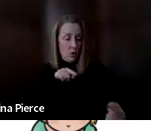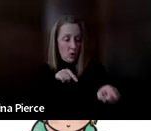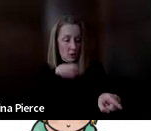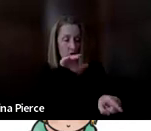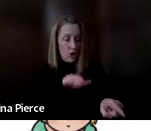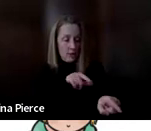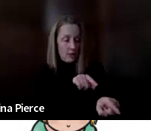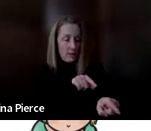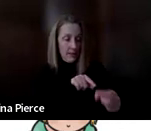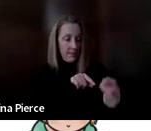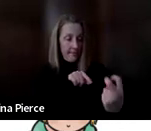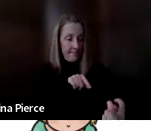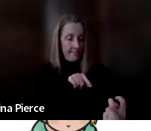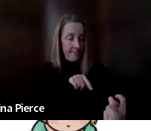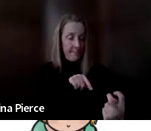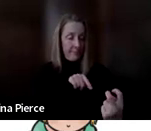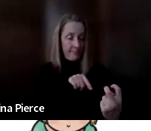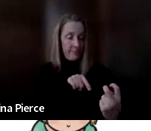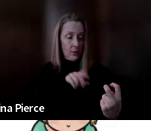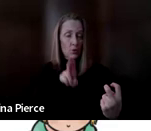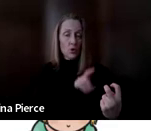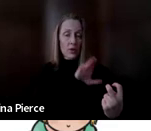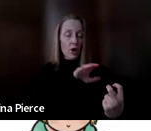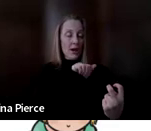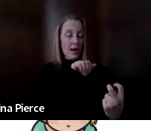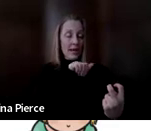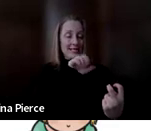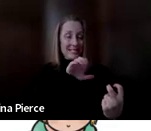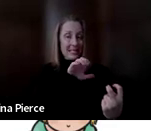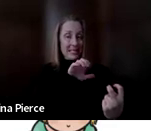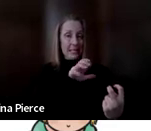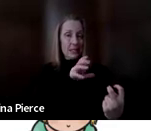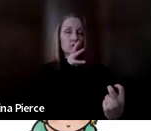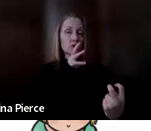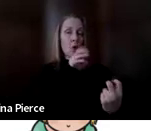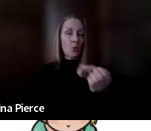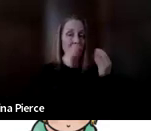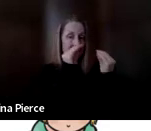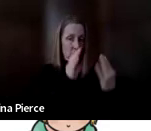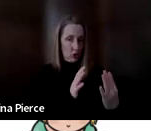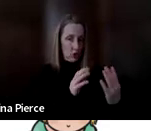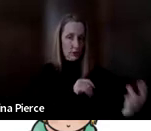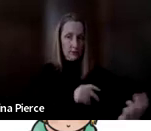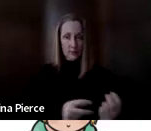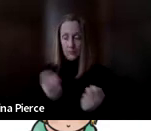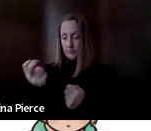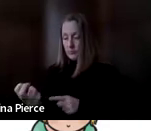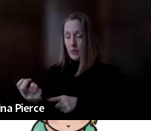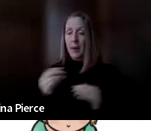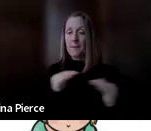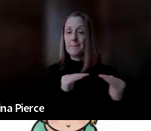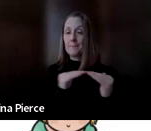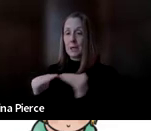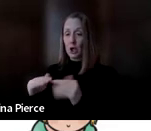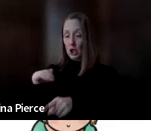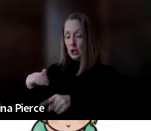is using their AAC device to communicate with the teacher. And then you can see there's a peer sitting at the table also who's